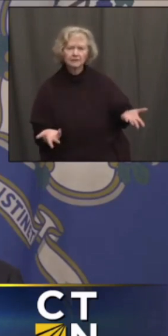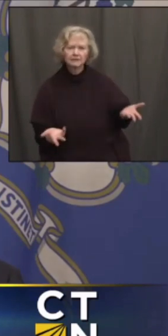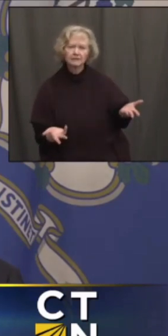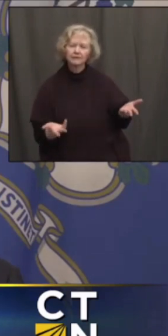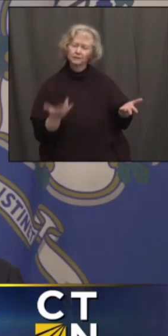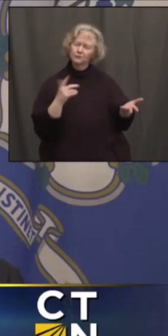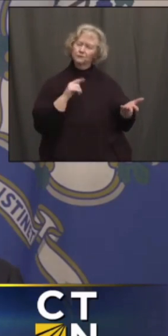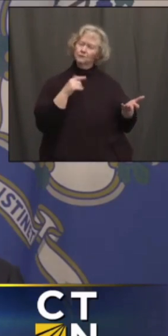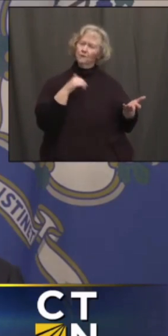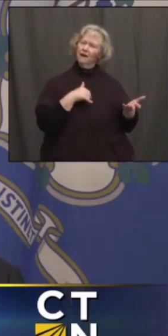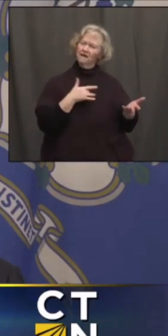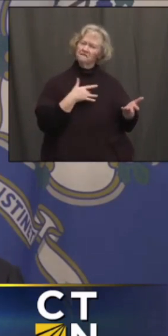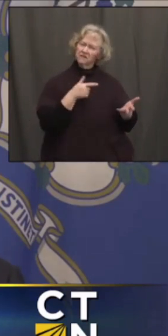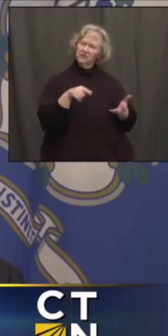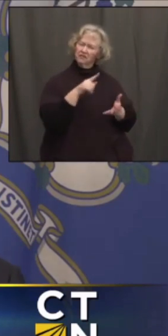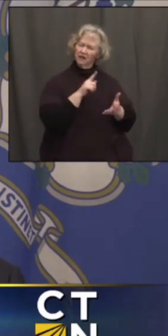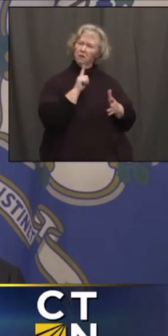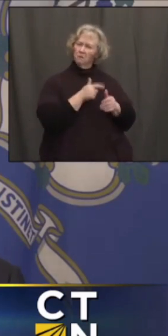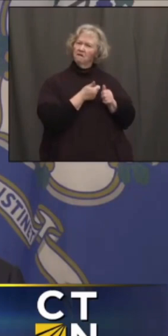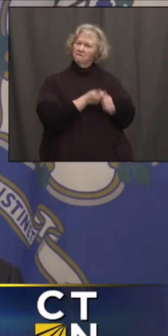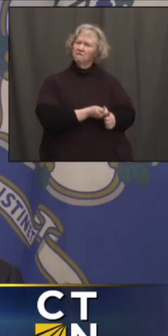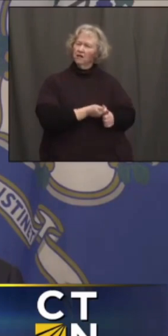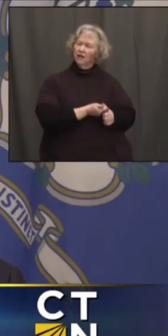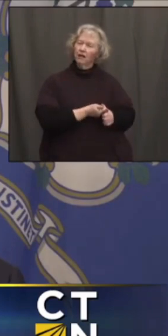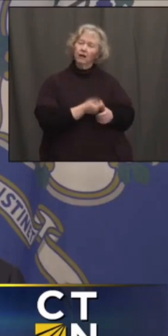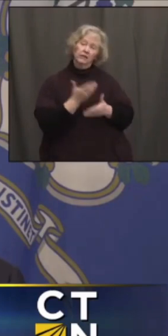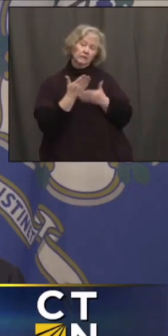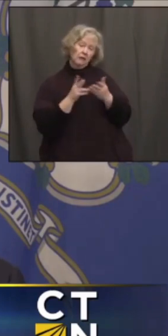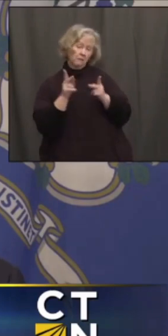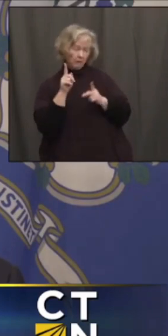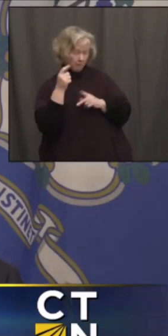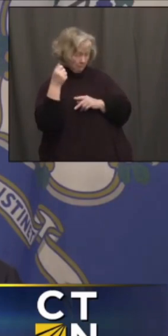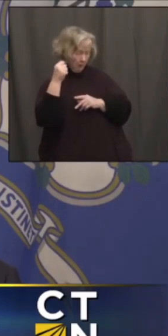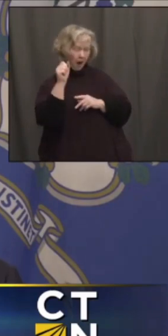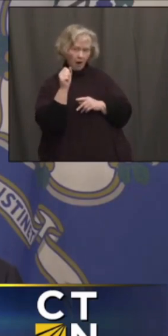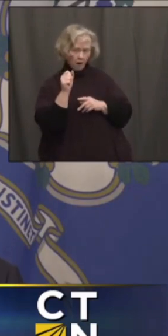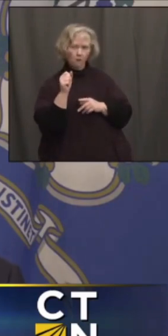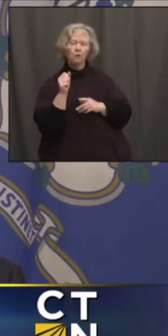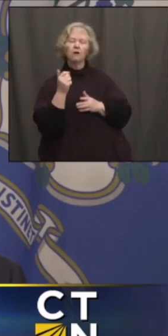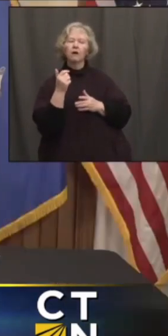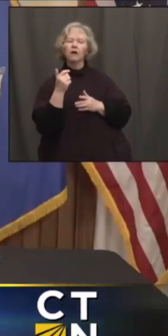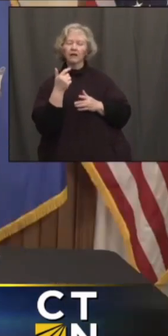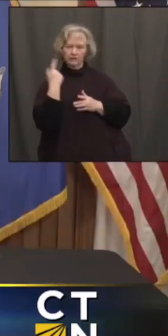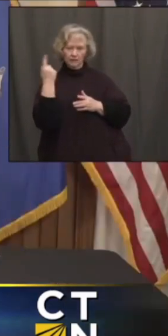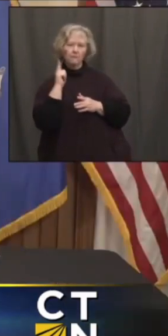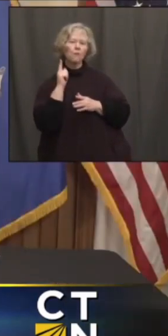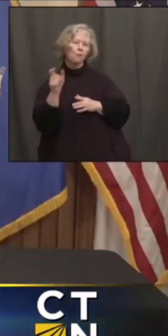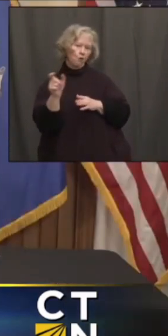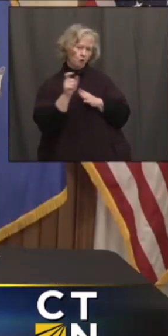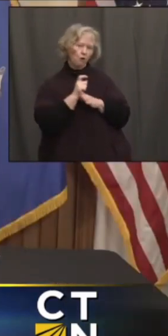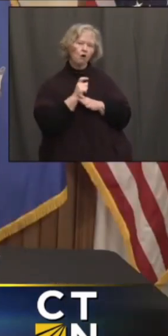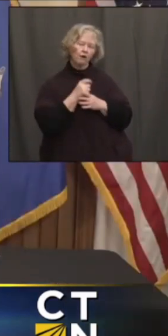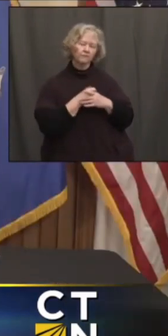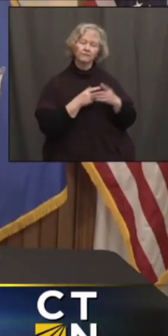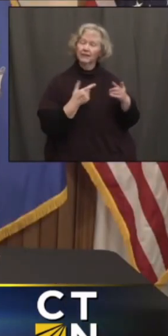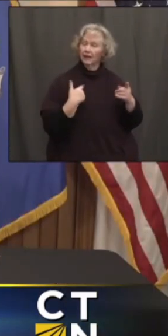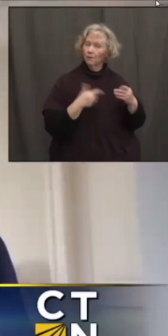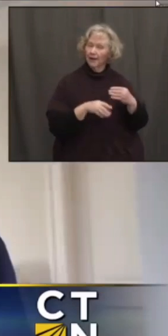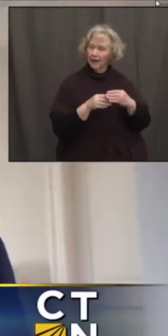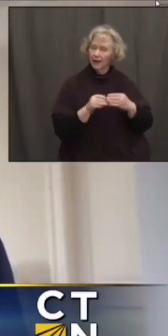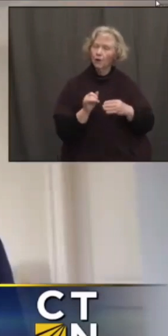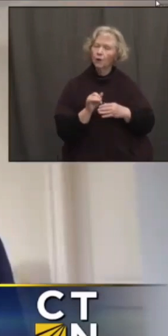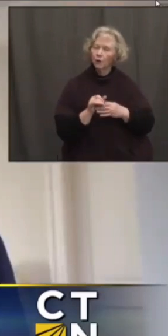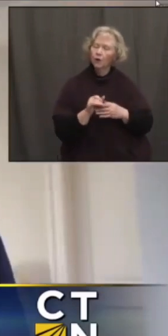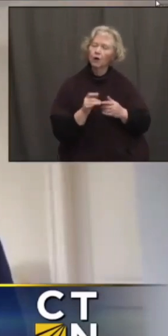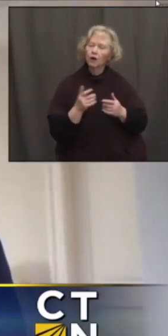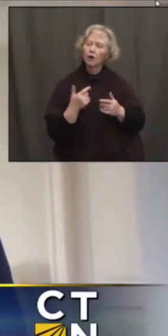self-enforcement there. And if there's some people that are defiant, we get a call. Governor, if I may just add to that, we still do